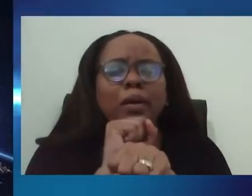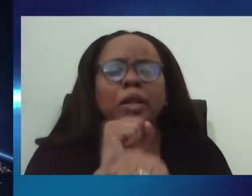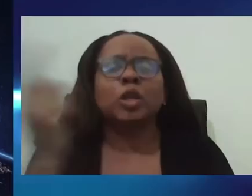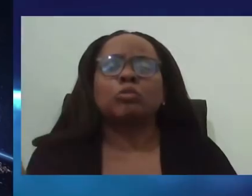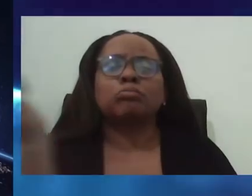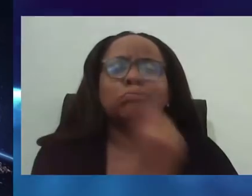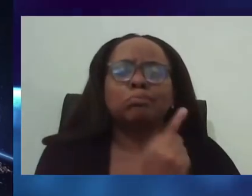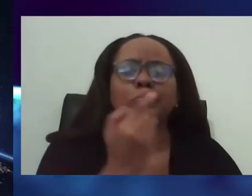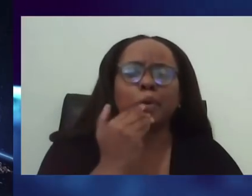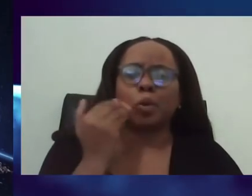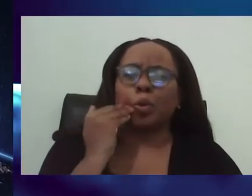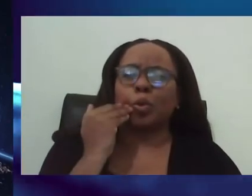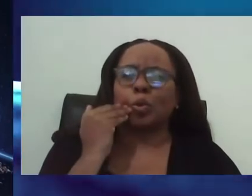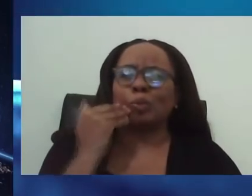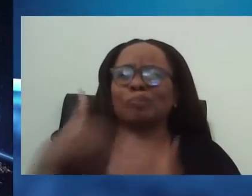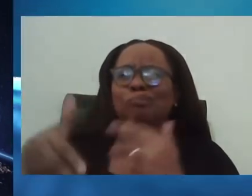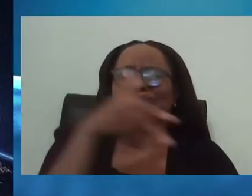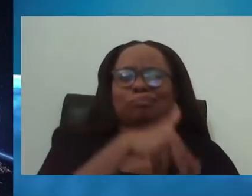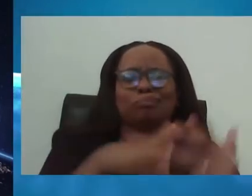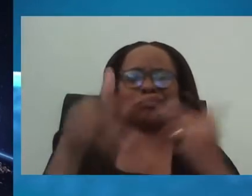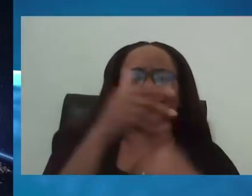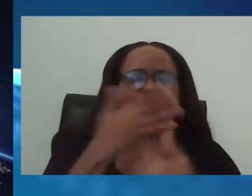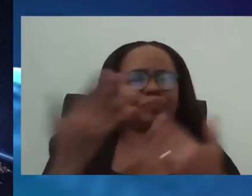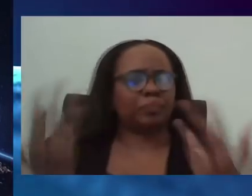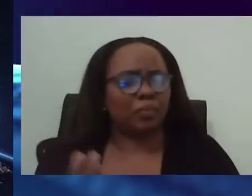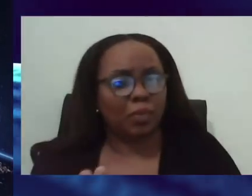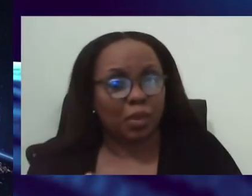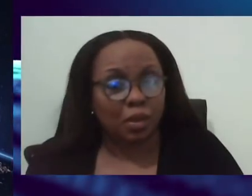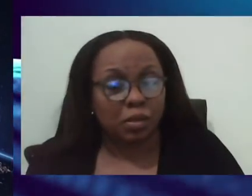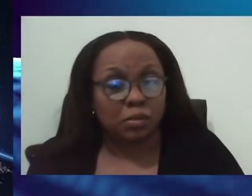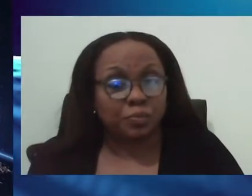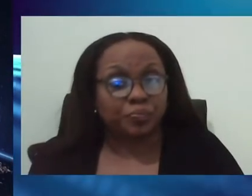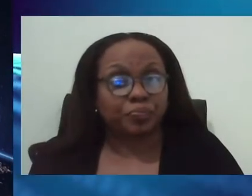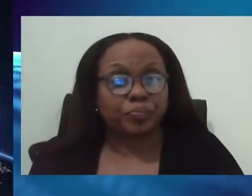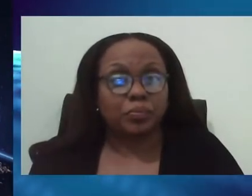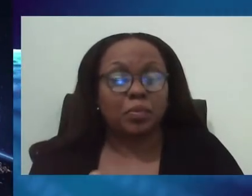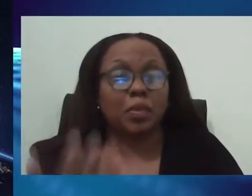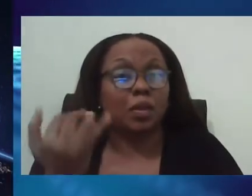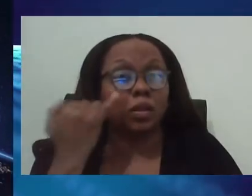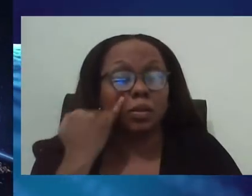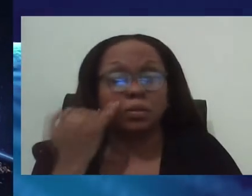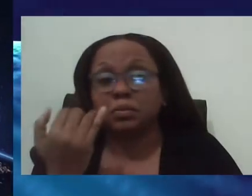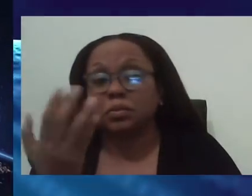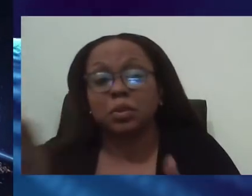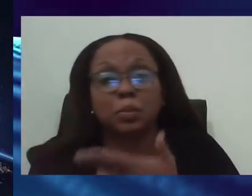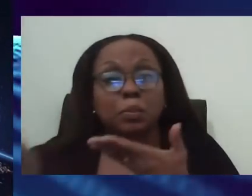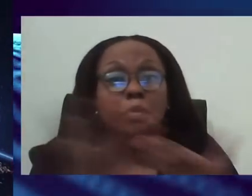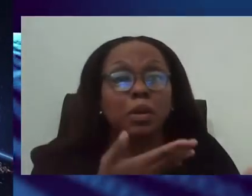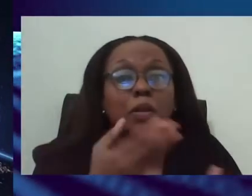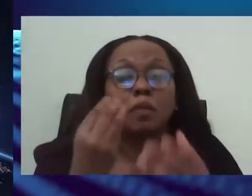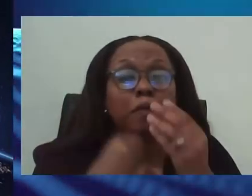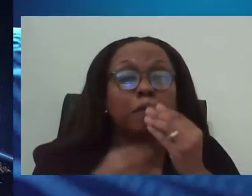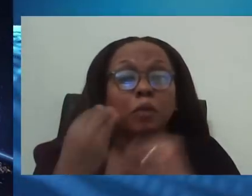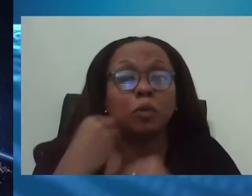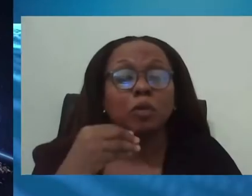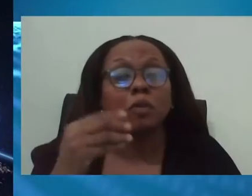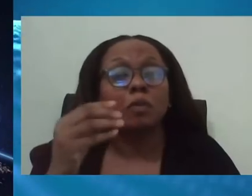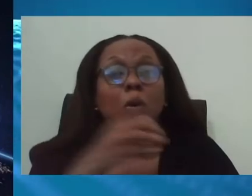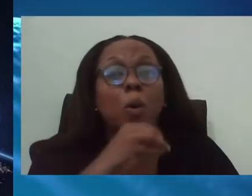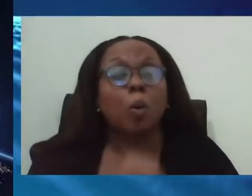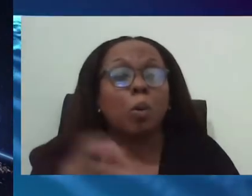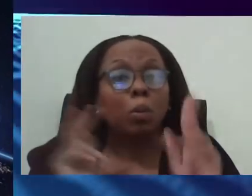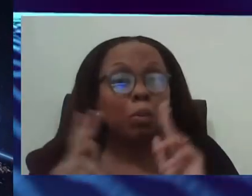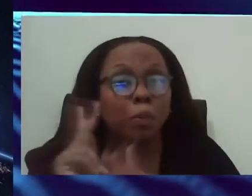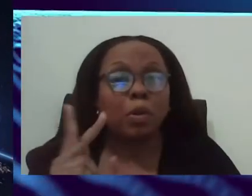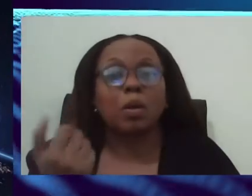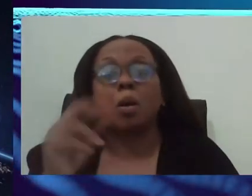persons are still at risk. So even for the elderly population, if you have family members dropping off food, bringing your newspaper for you, those types of things, please,